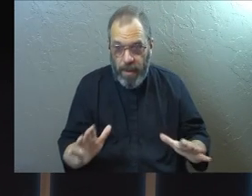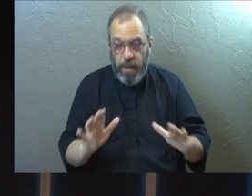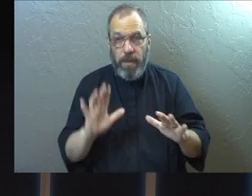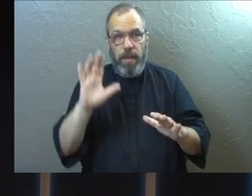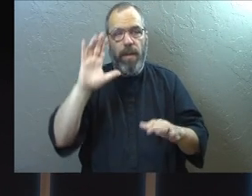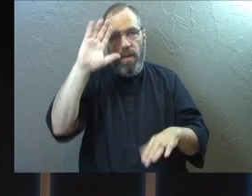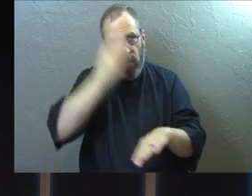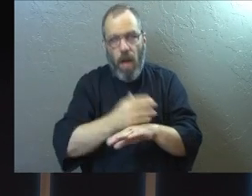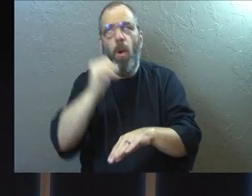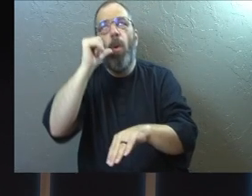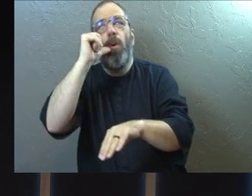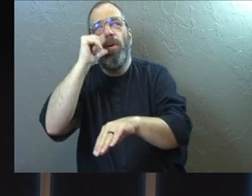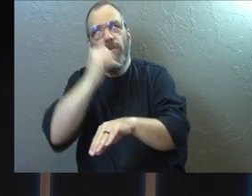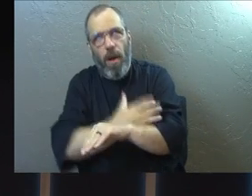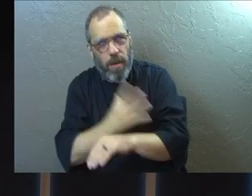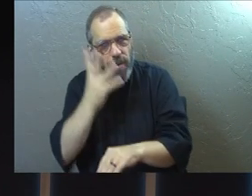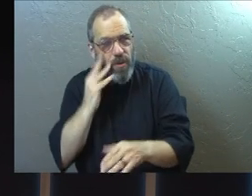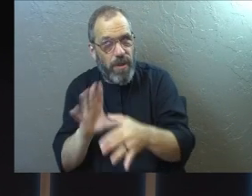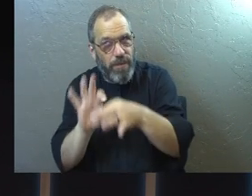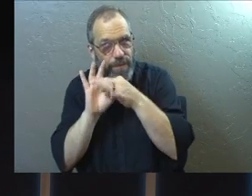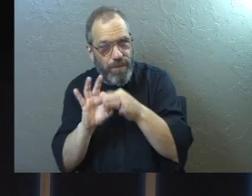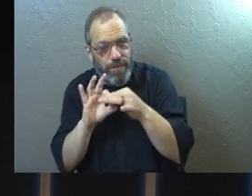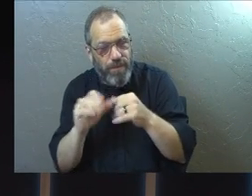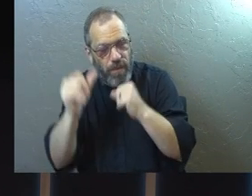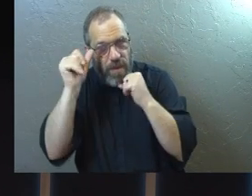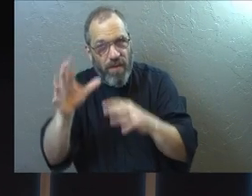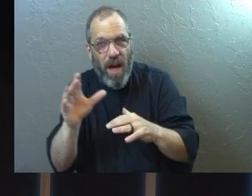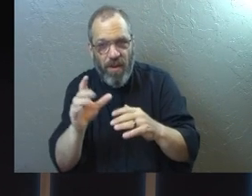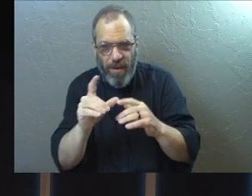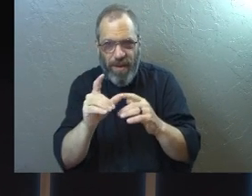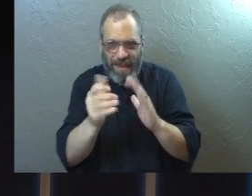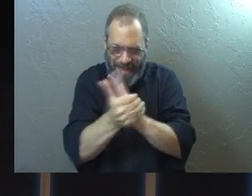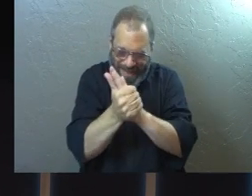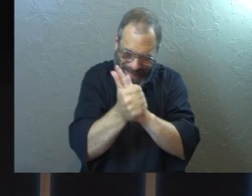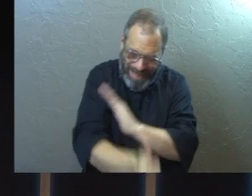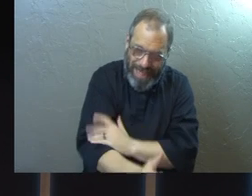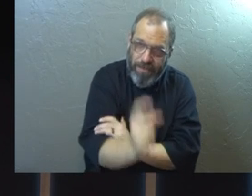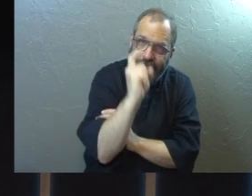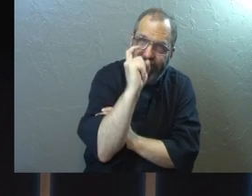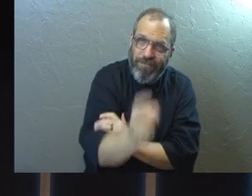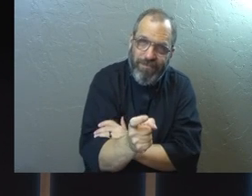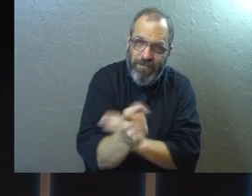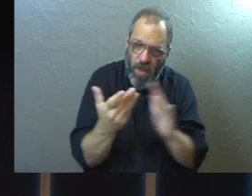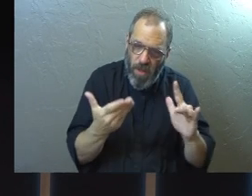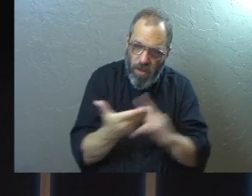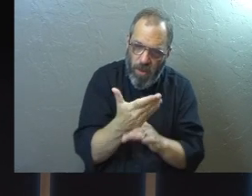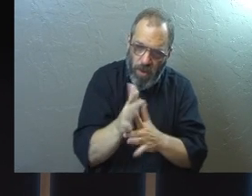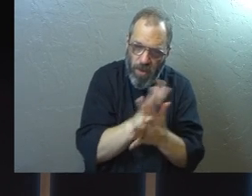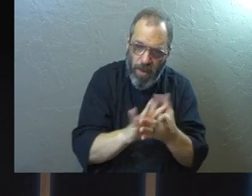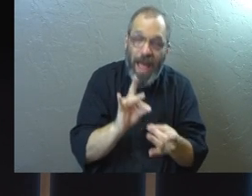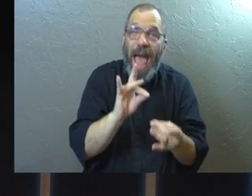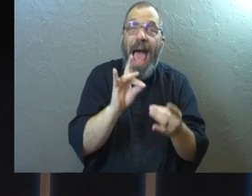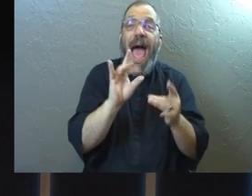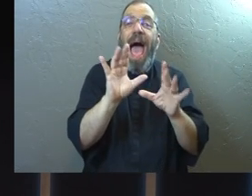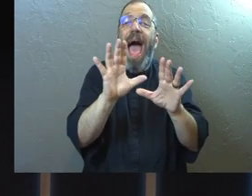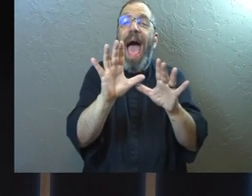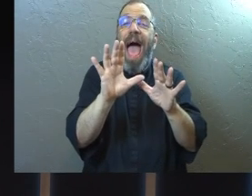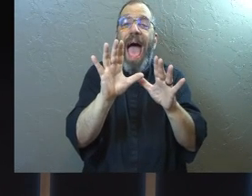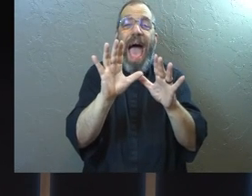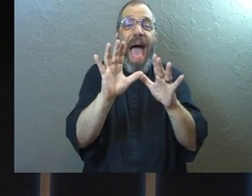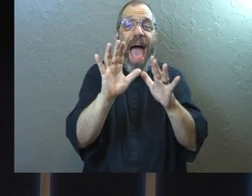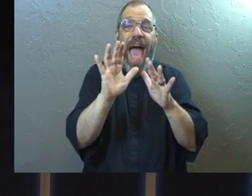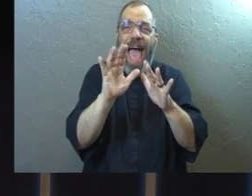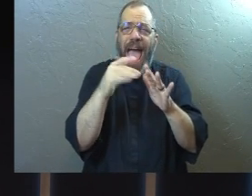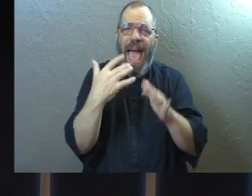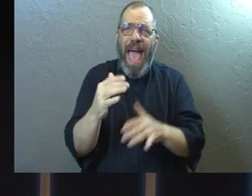the sonship or daughtership that you experience. The gifts that he gives you through the Holy Spirit. And then the very ears